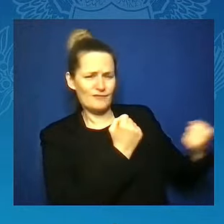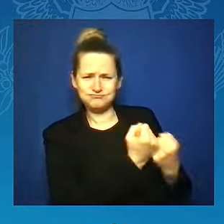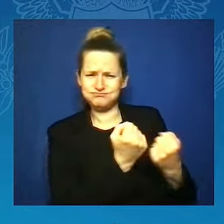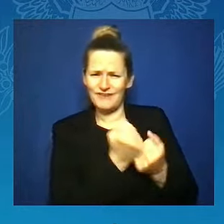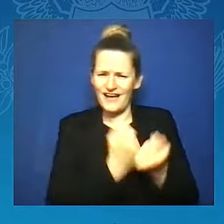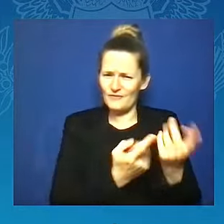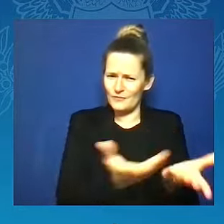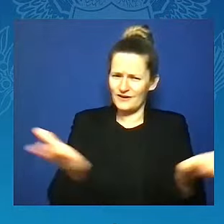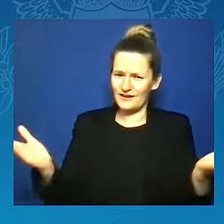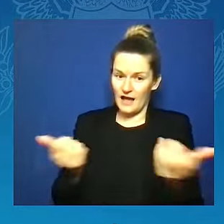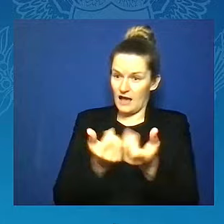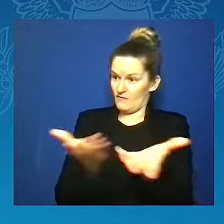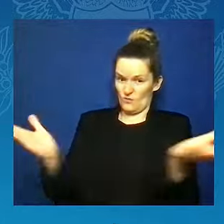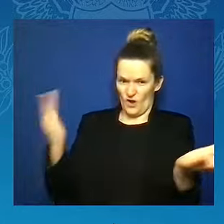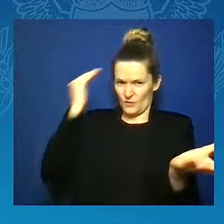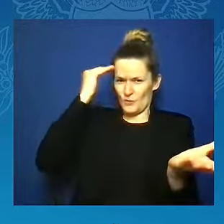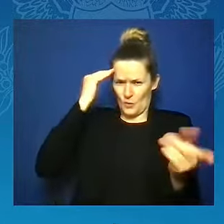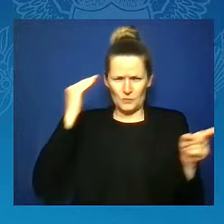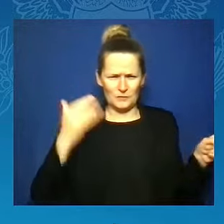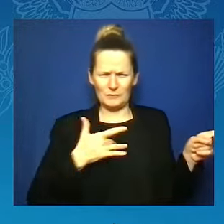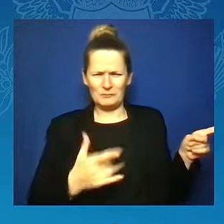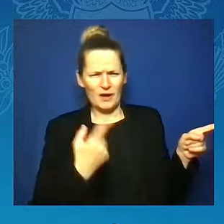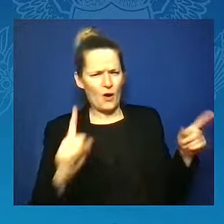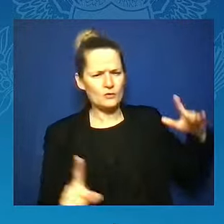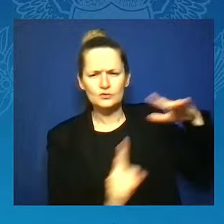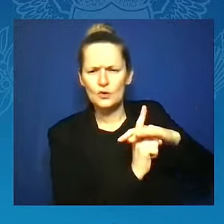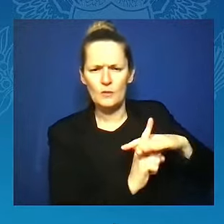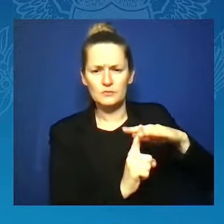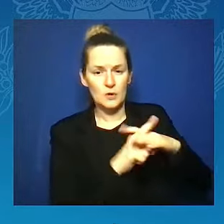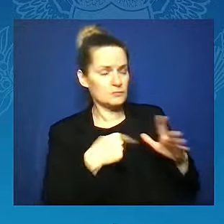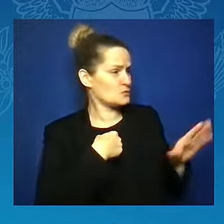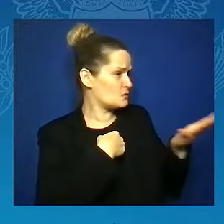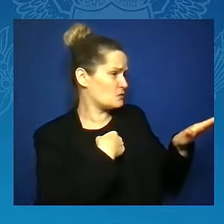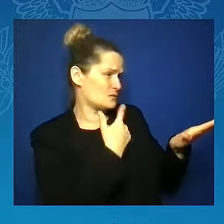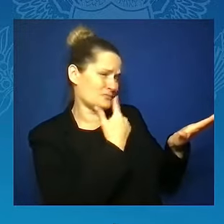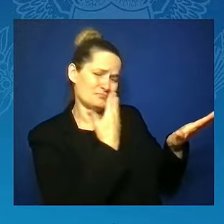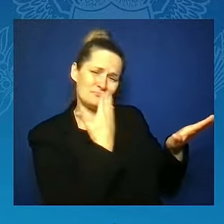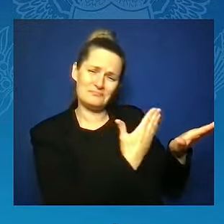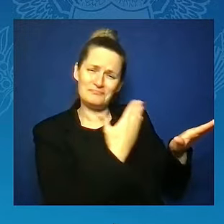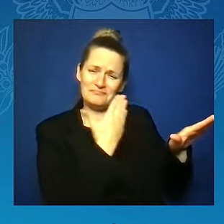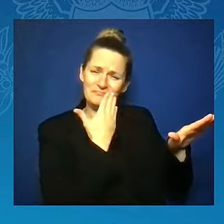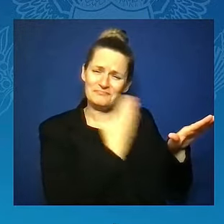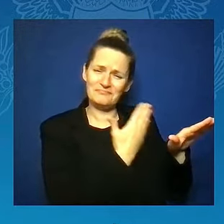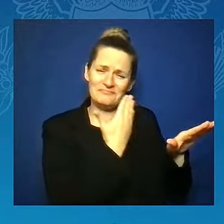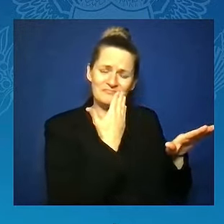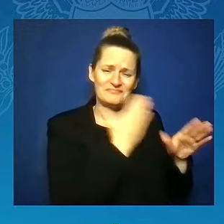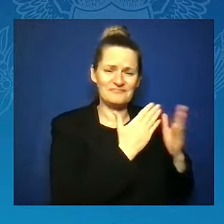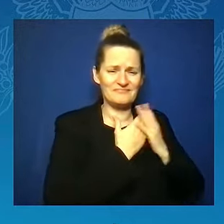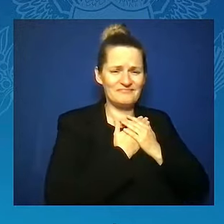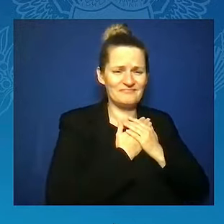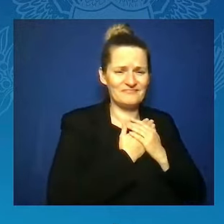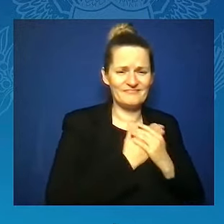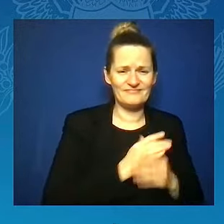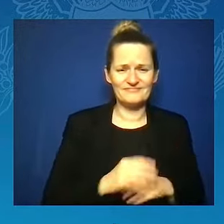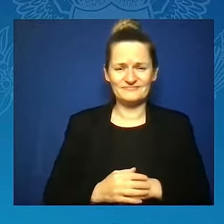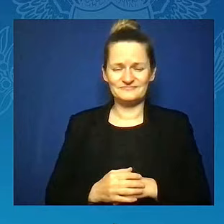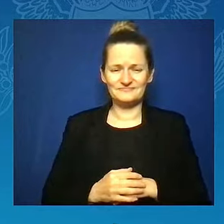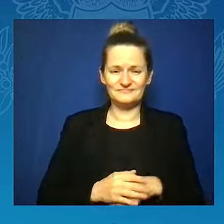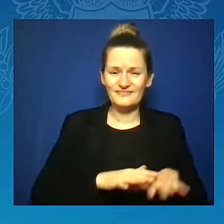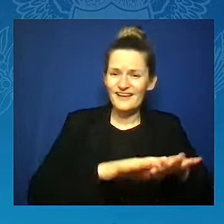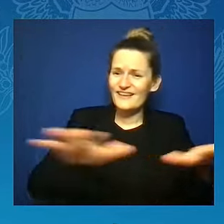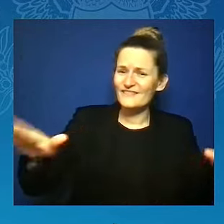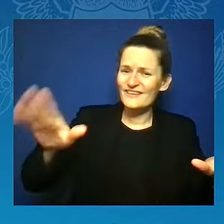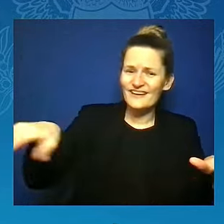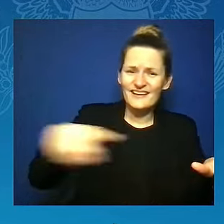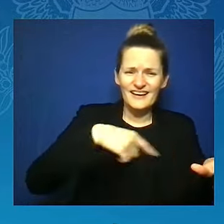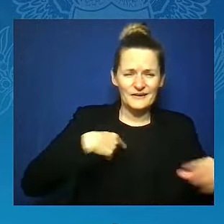deeply grateful. Thank you. And to everyone here, it is so good to be with you. To the former presidents who